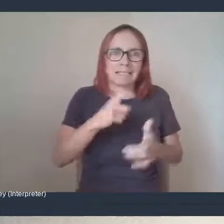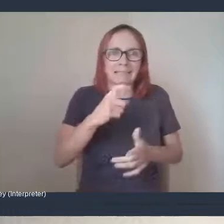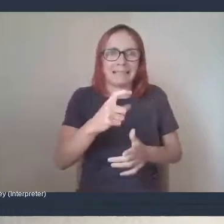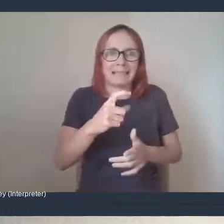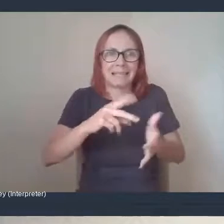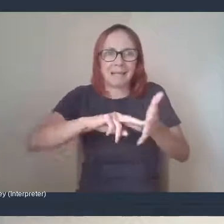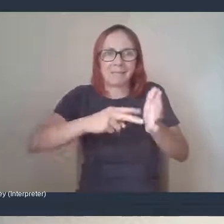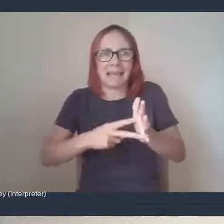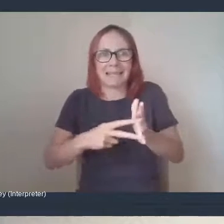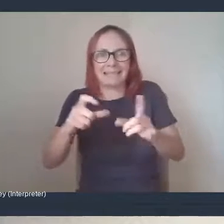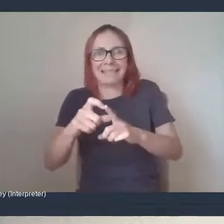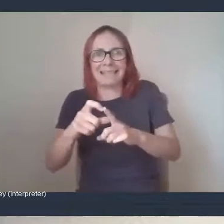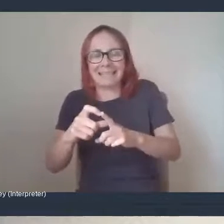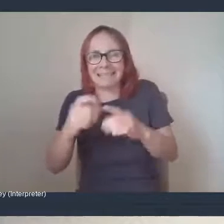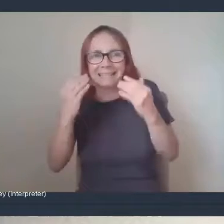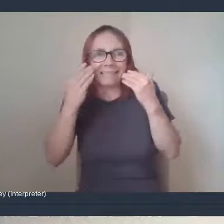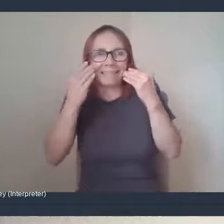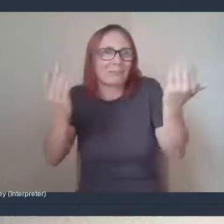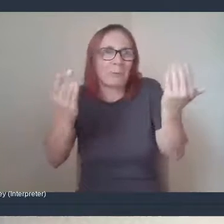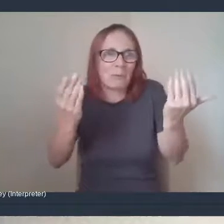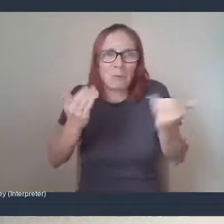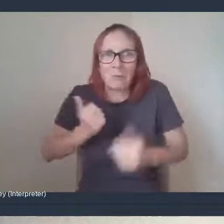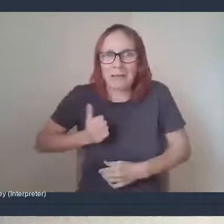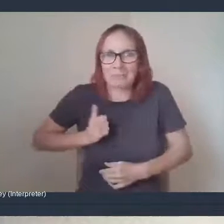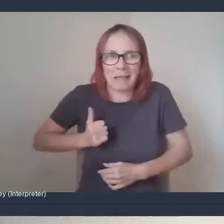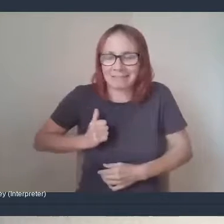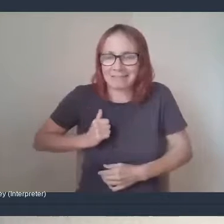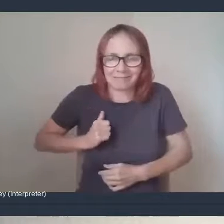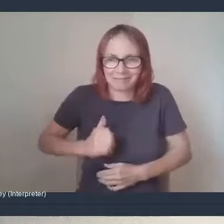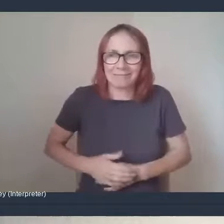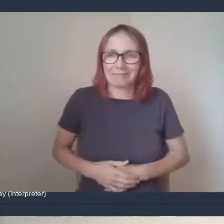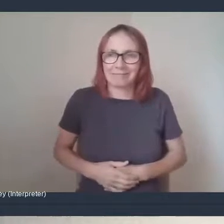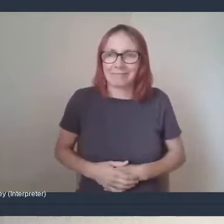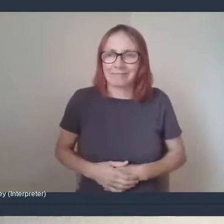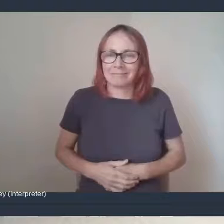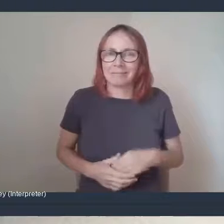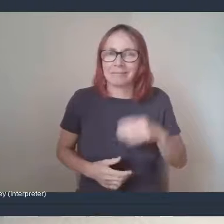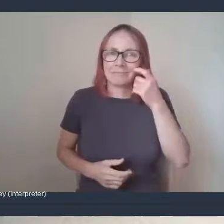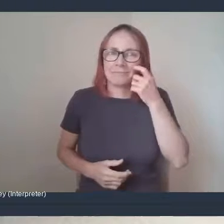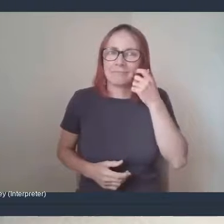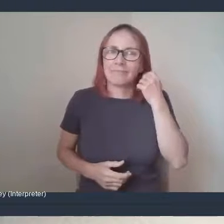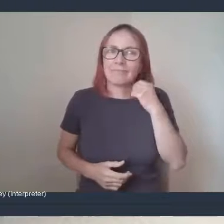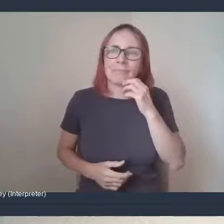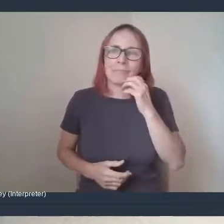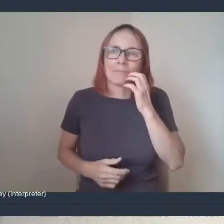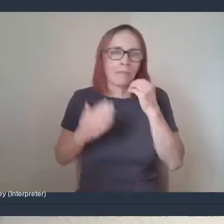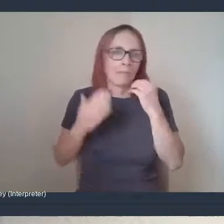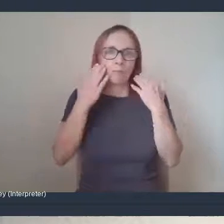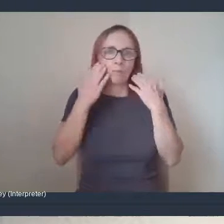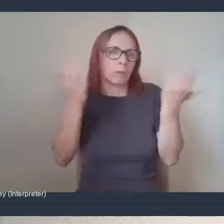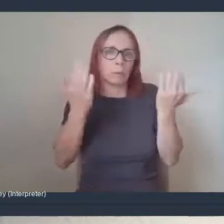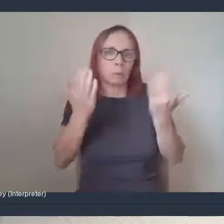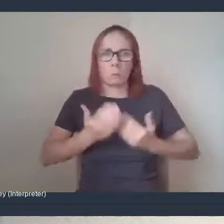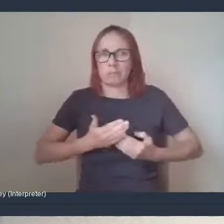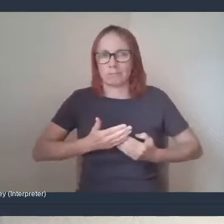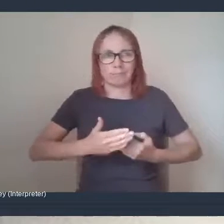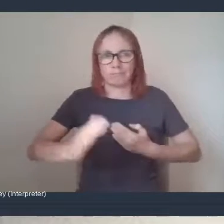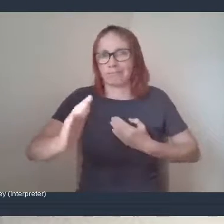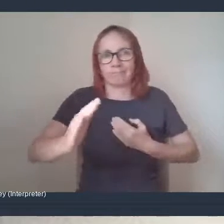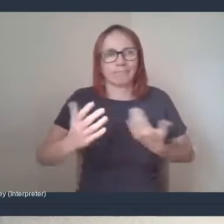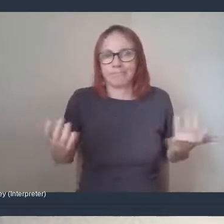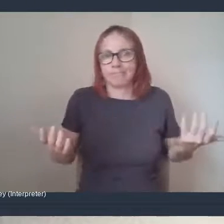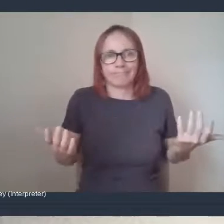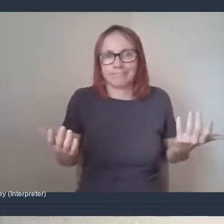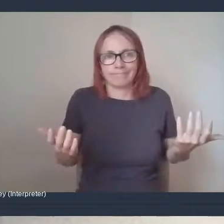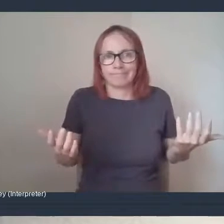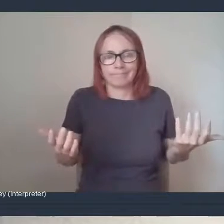whatever's ahead of us. And obviously the, the kind of economical situation of the country, again, we don't know kind of what's, what's